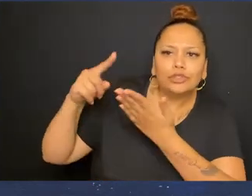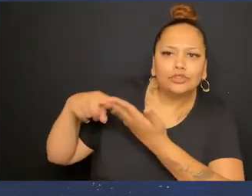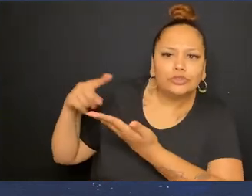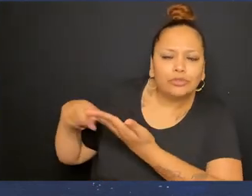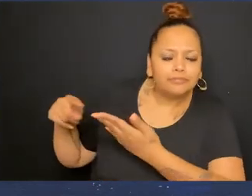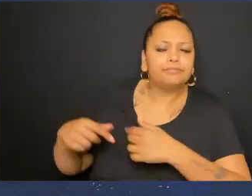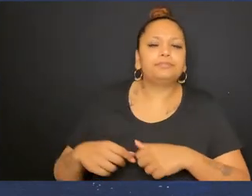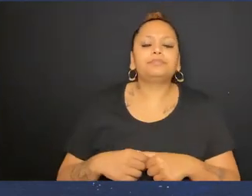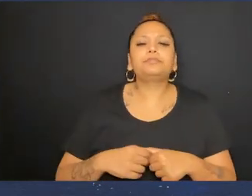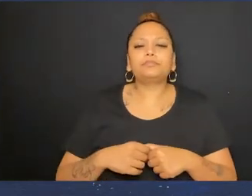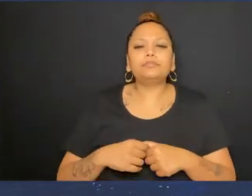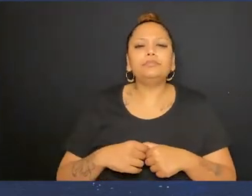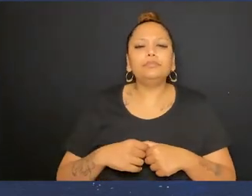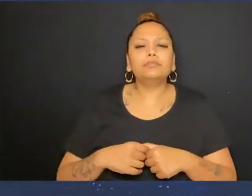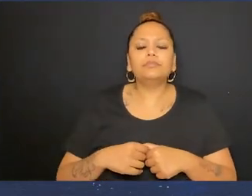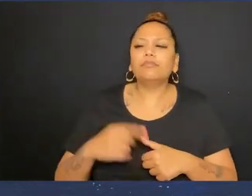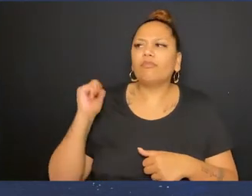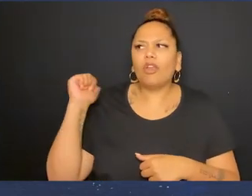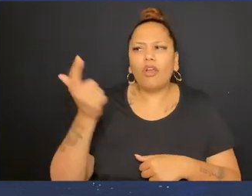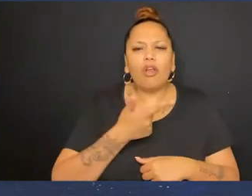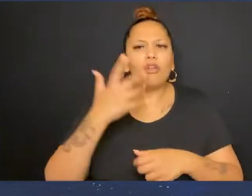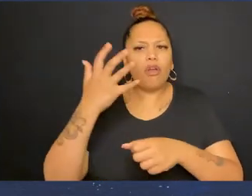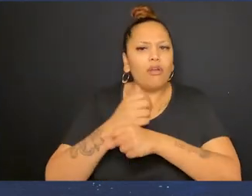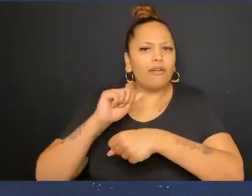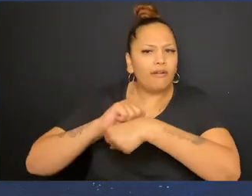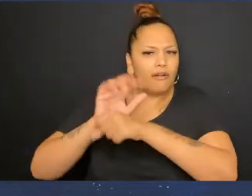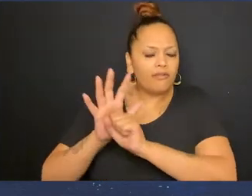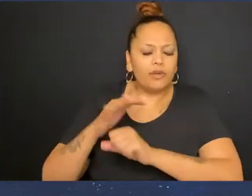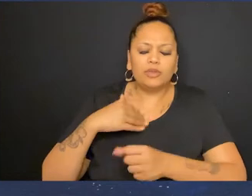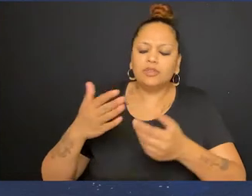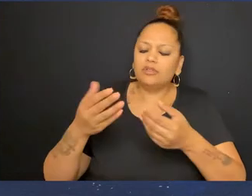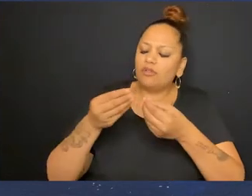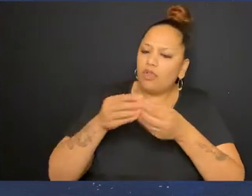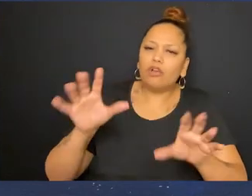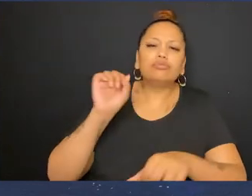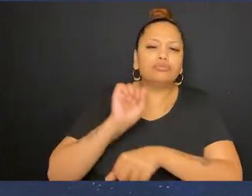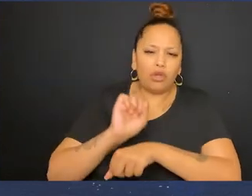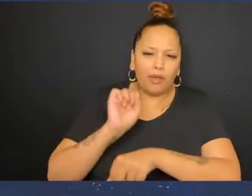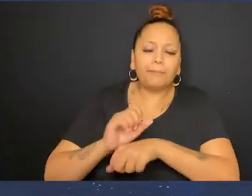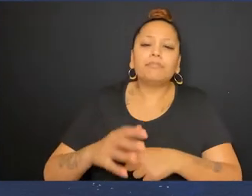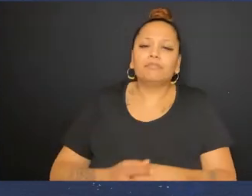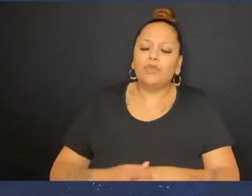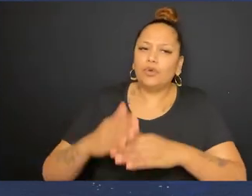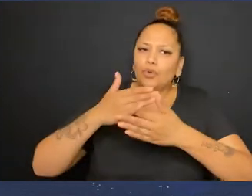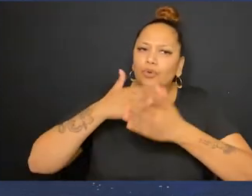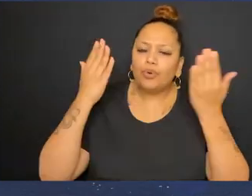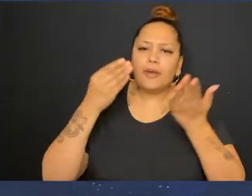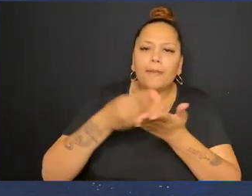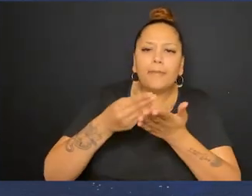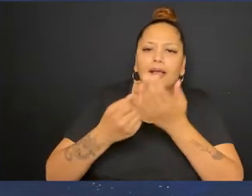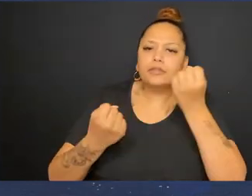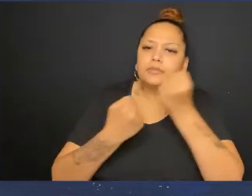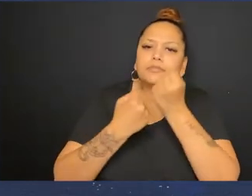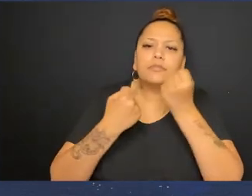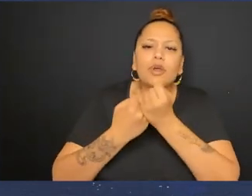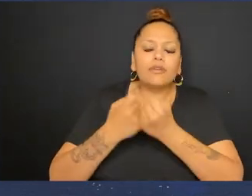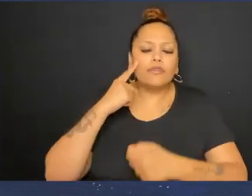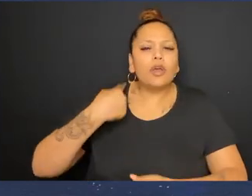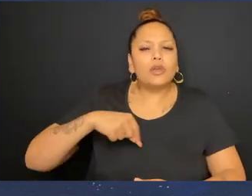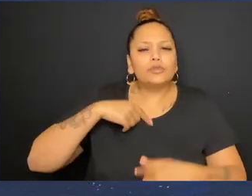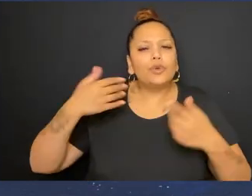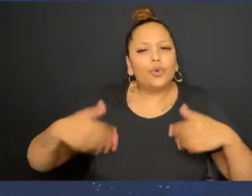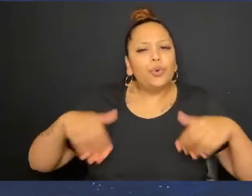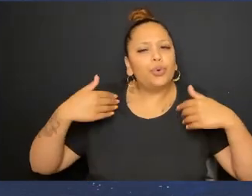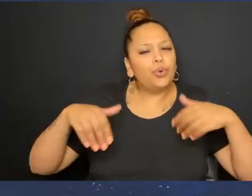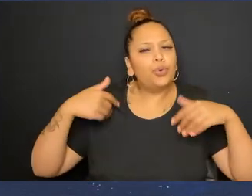Vaccines weren't Being checked And we all got COVID And we all lost Our jobs And there was really No financial support For us